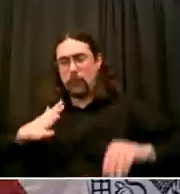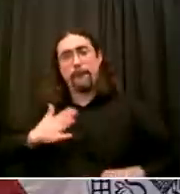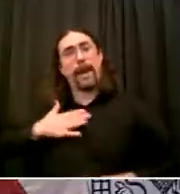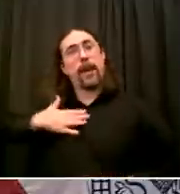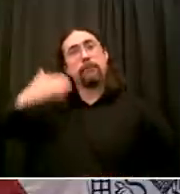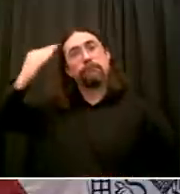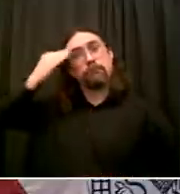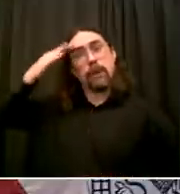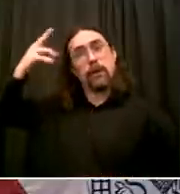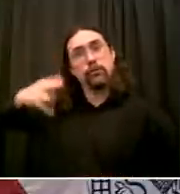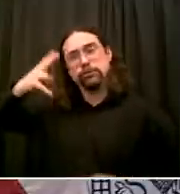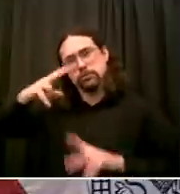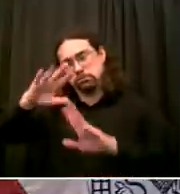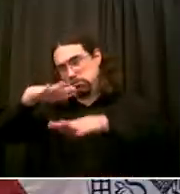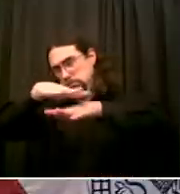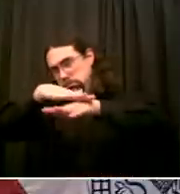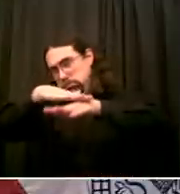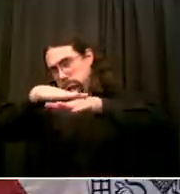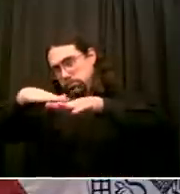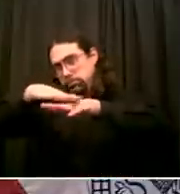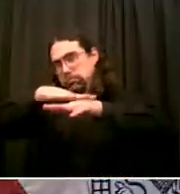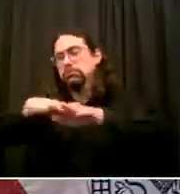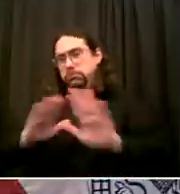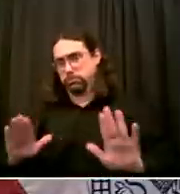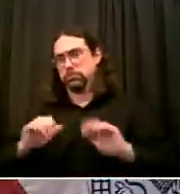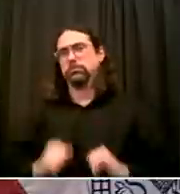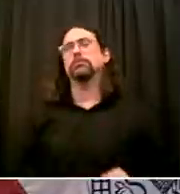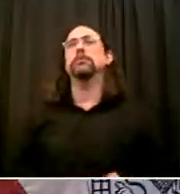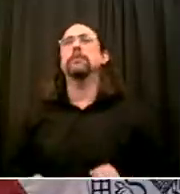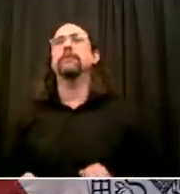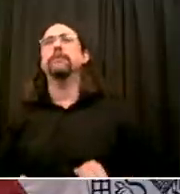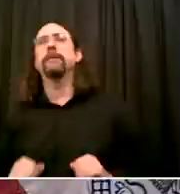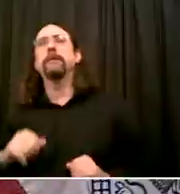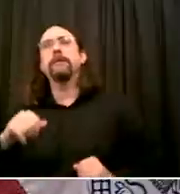The people who we have seen as heroes